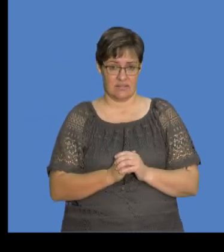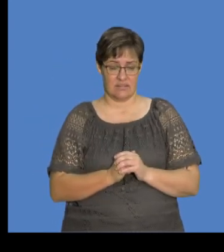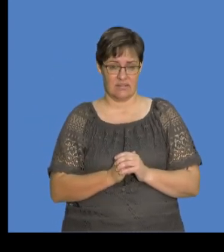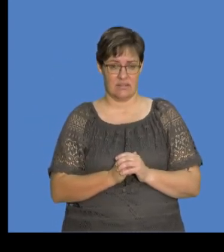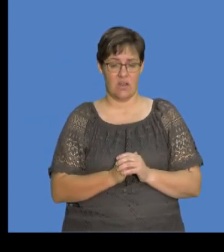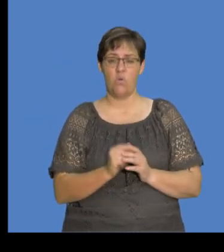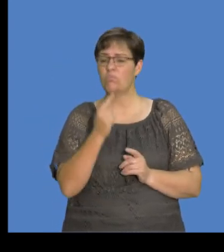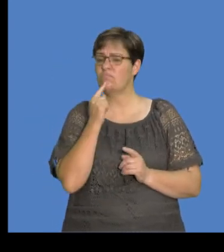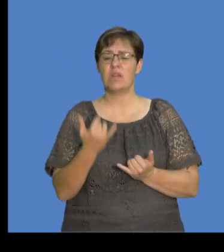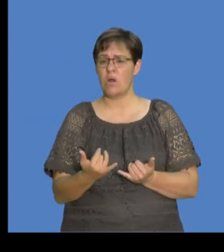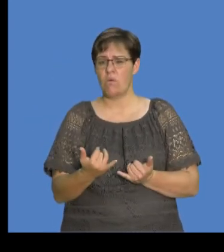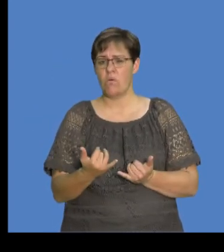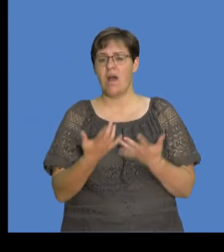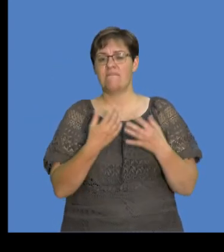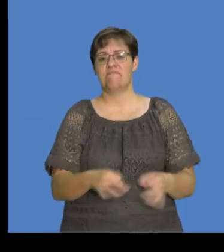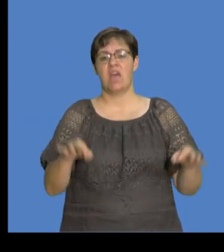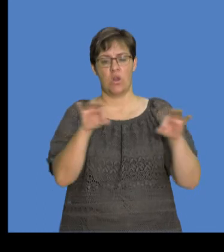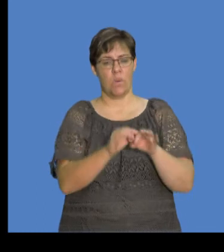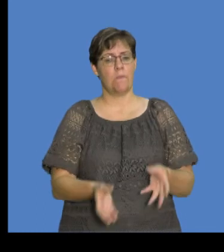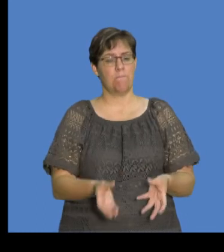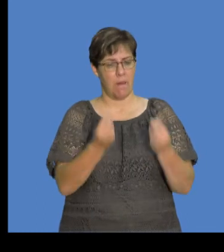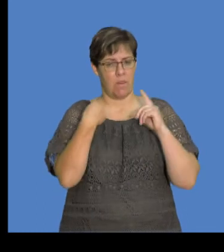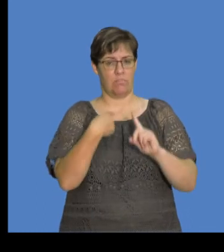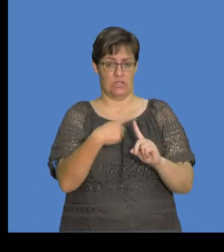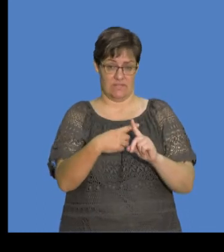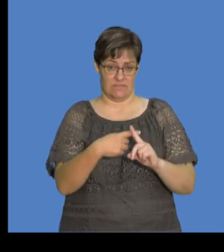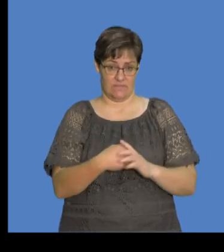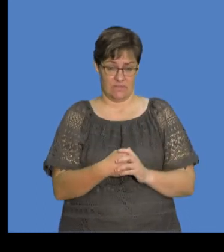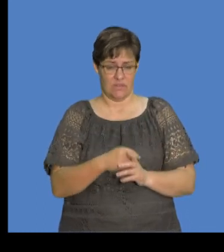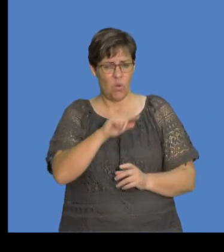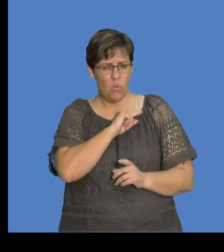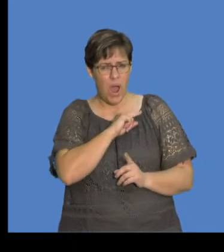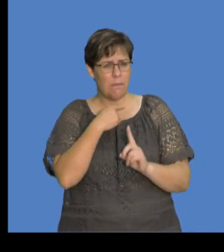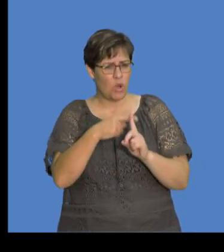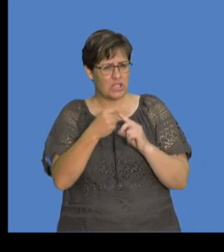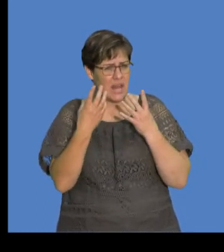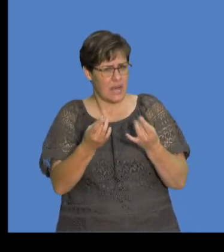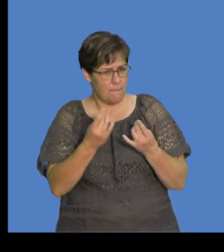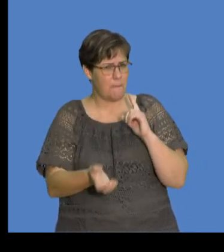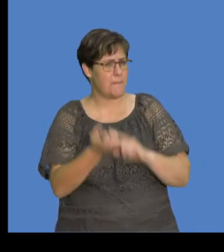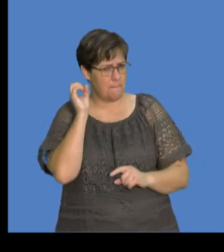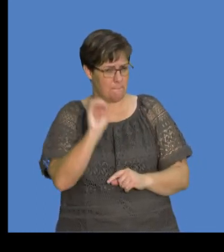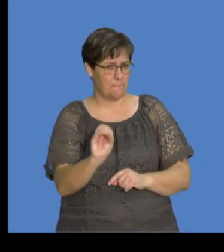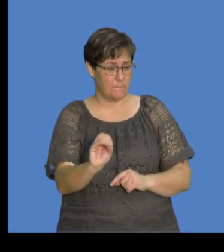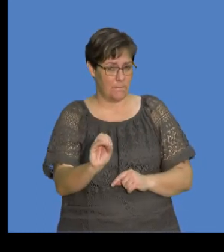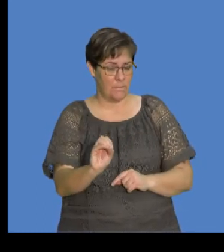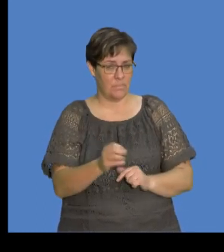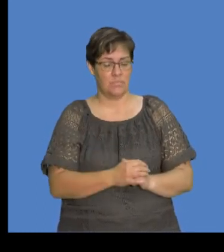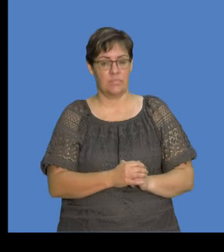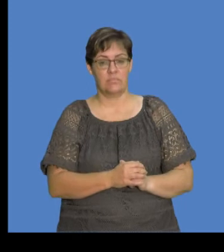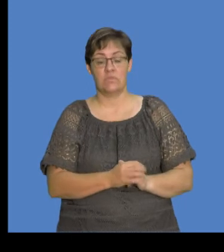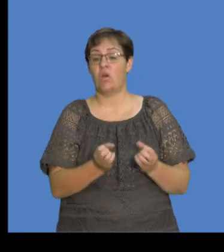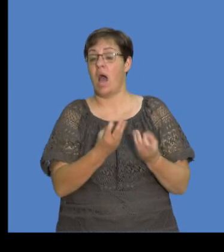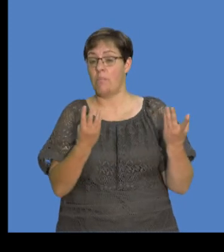here we are actually going to get a value that is positive because we can have a positive number of electrons. So